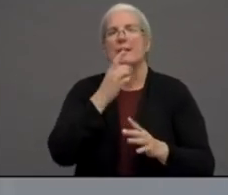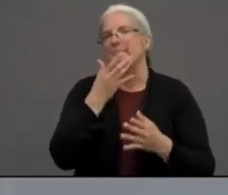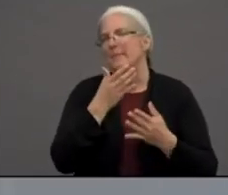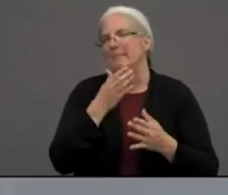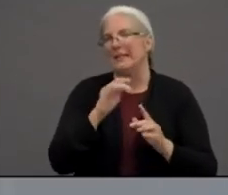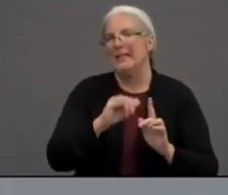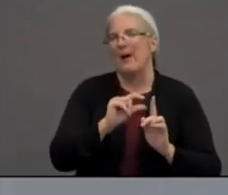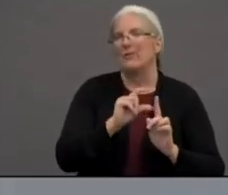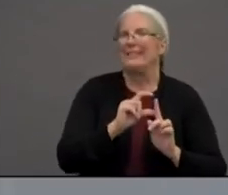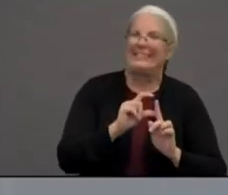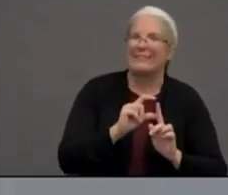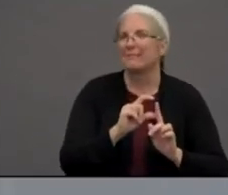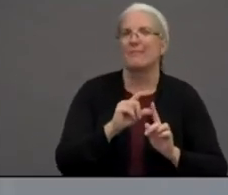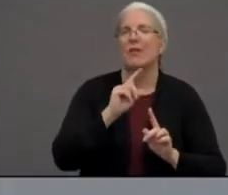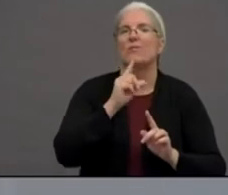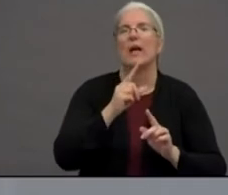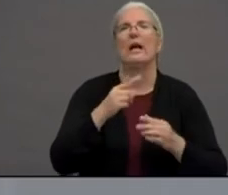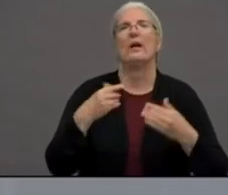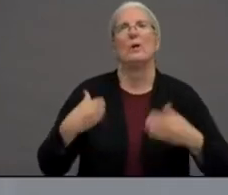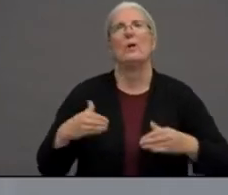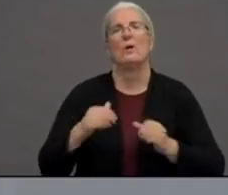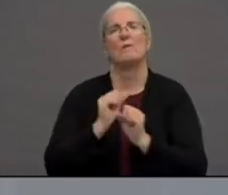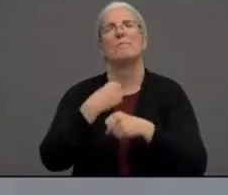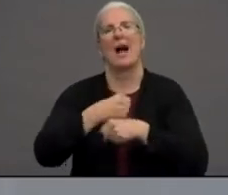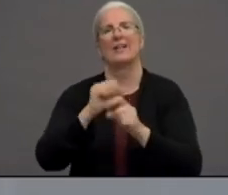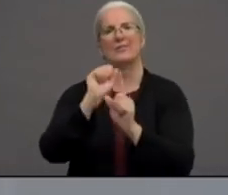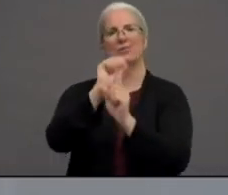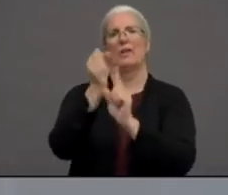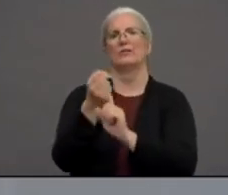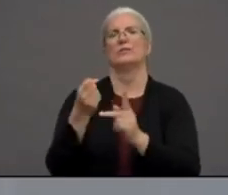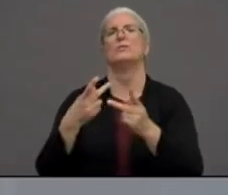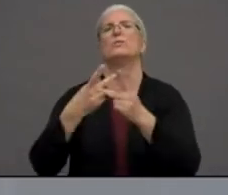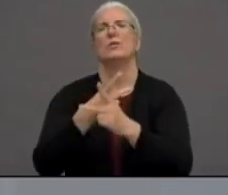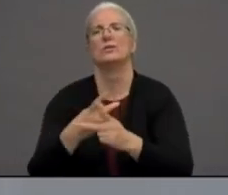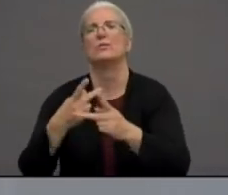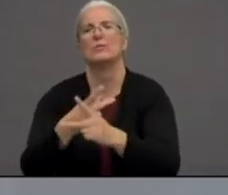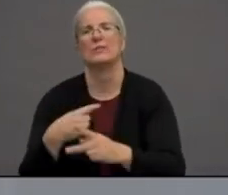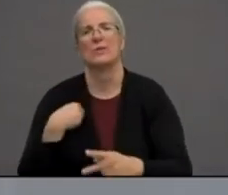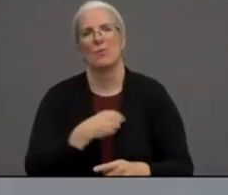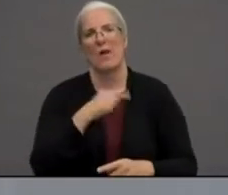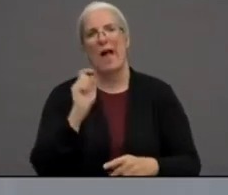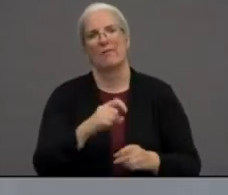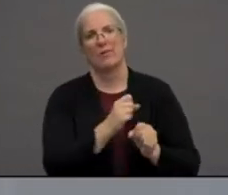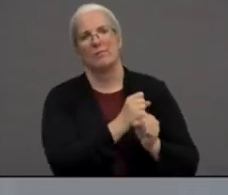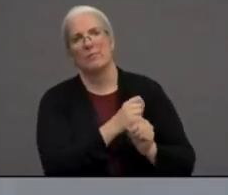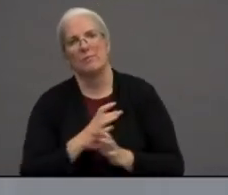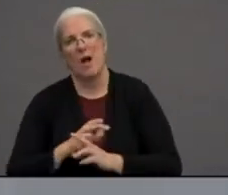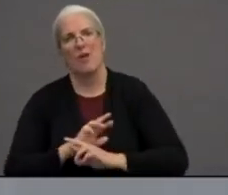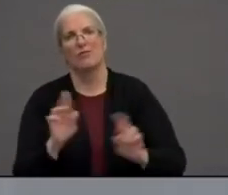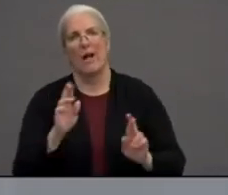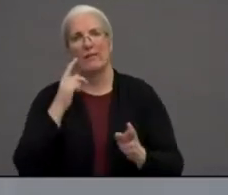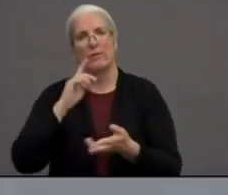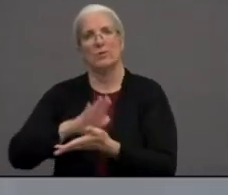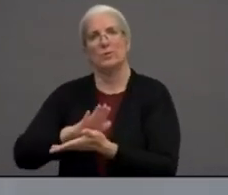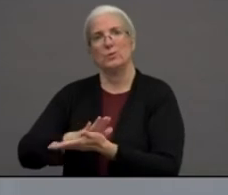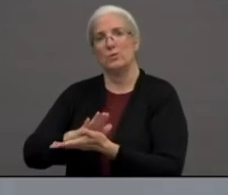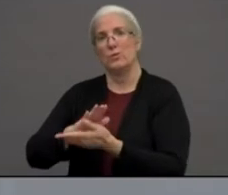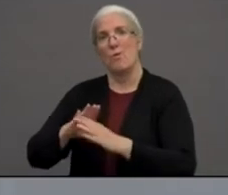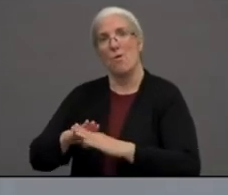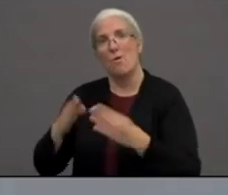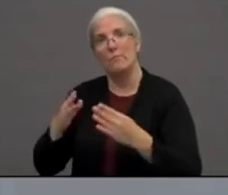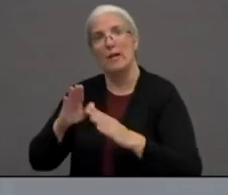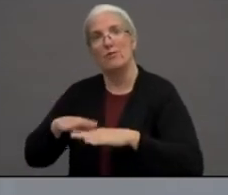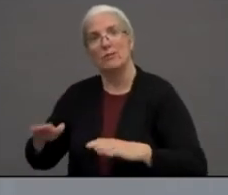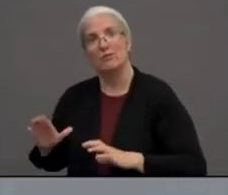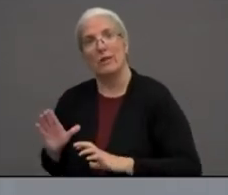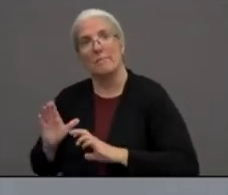has made the situation worse already. And so we need to be prepared so when children come back to school that our school districts have the resources,